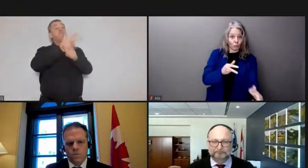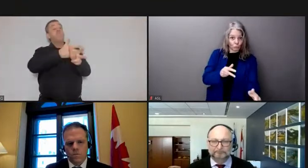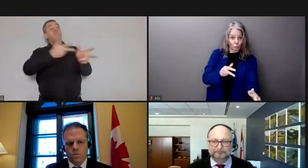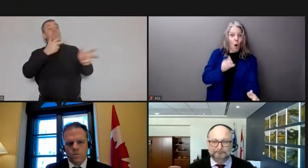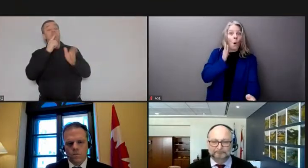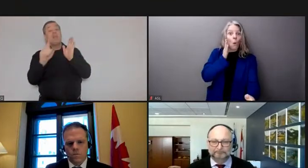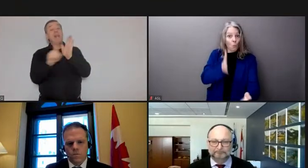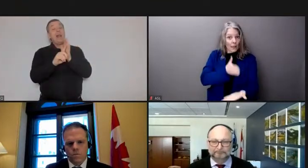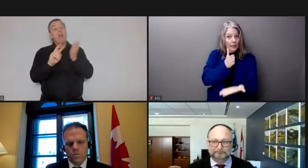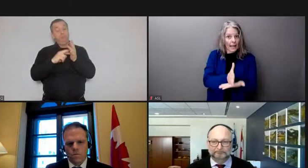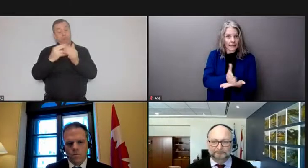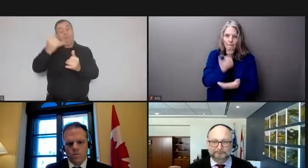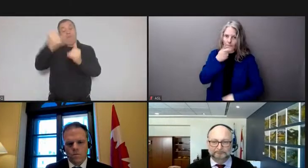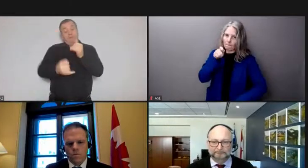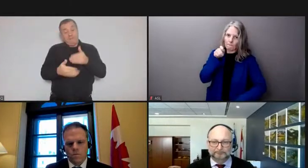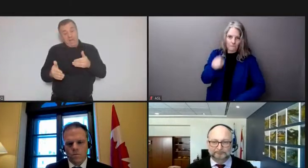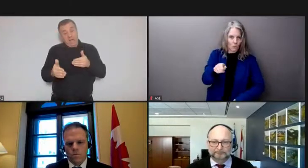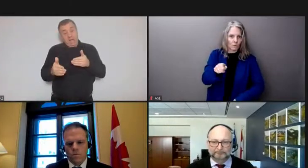for good